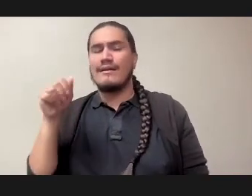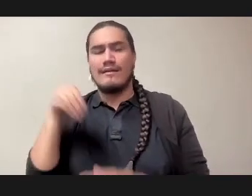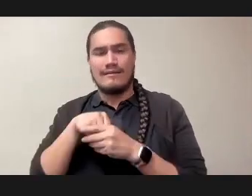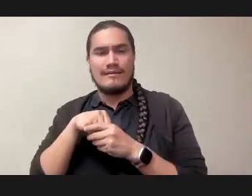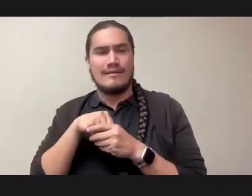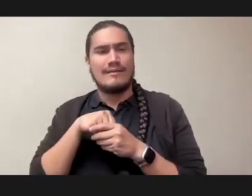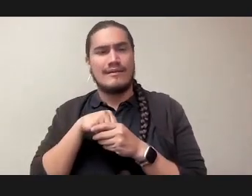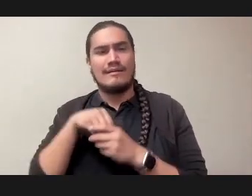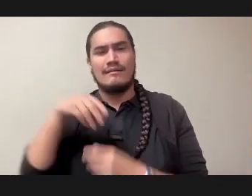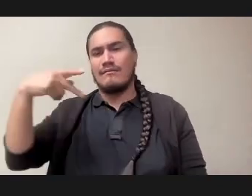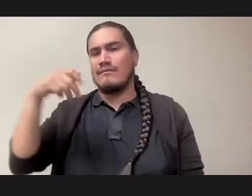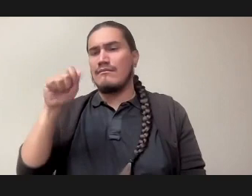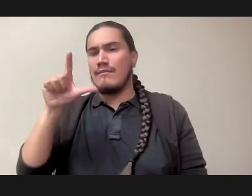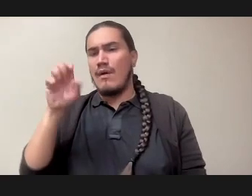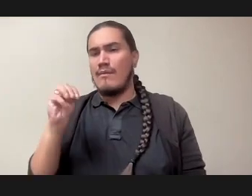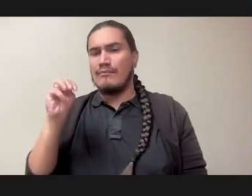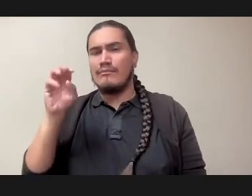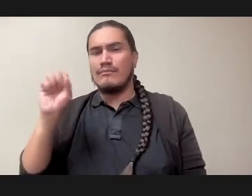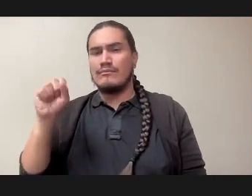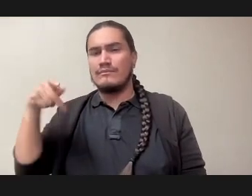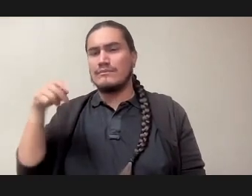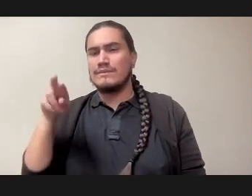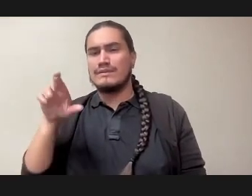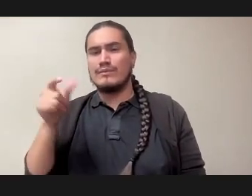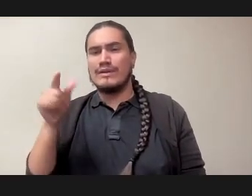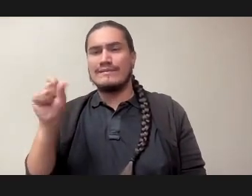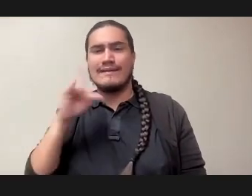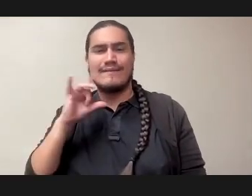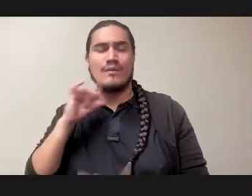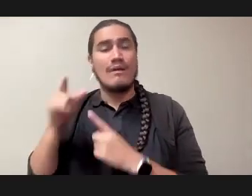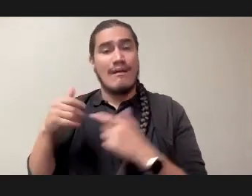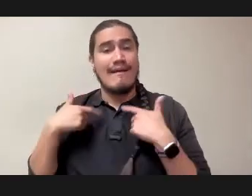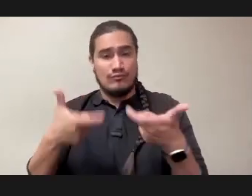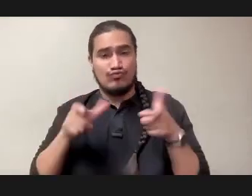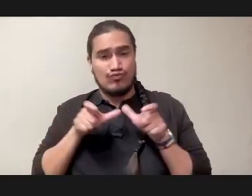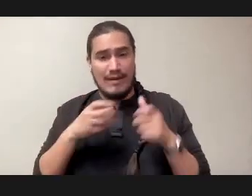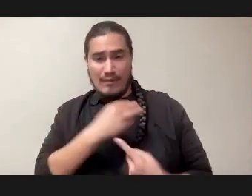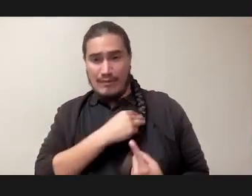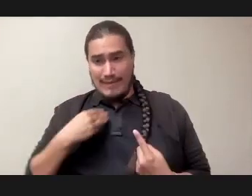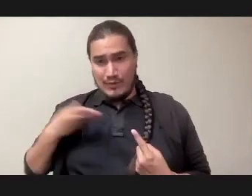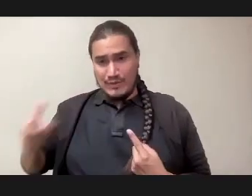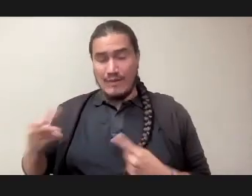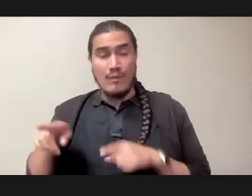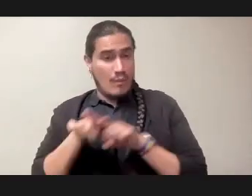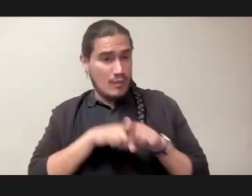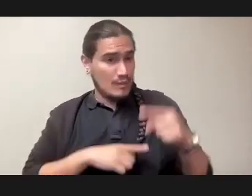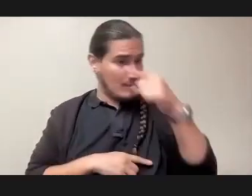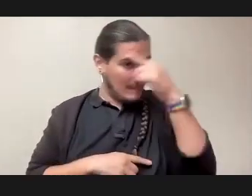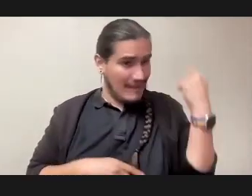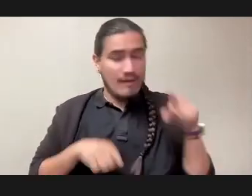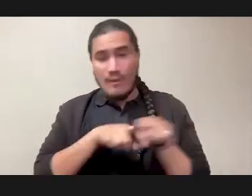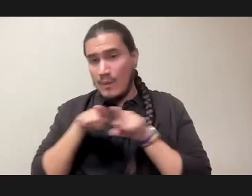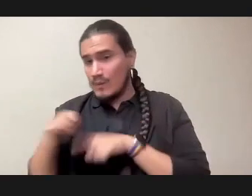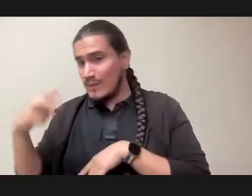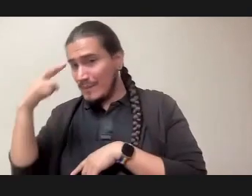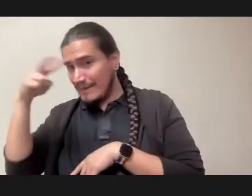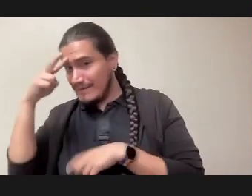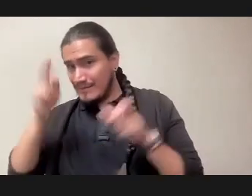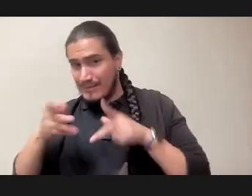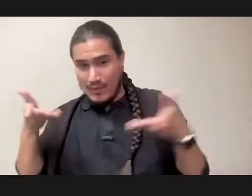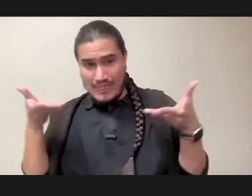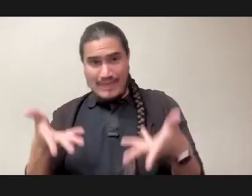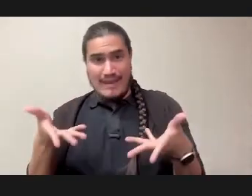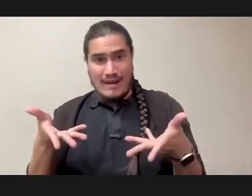And so they had tribal members living there. You also had black and Mexican folks living there as well, and they were